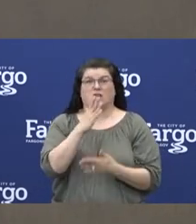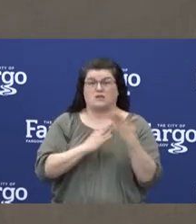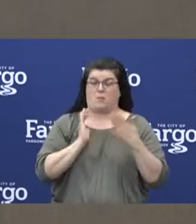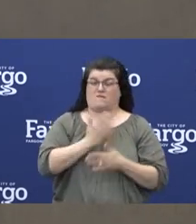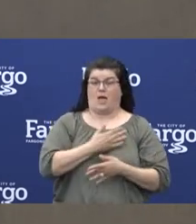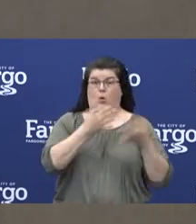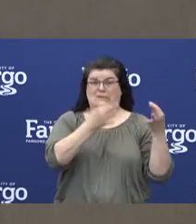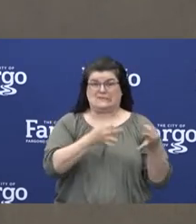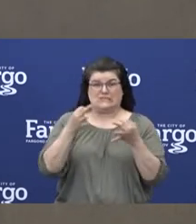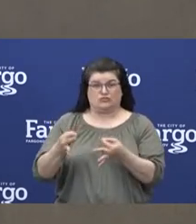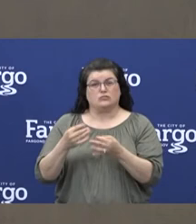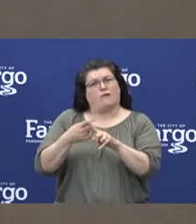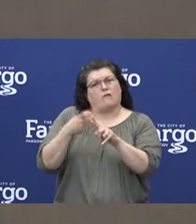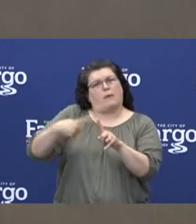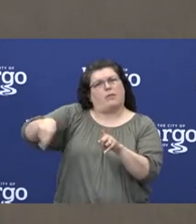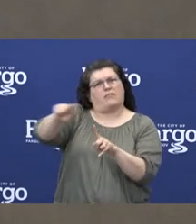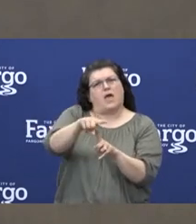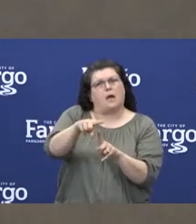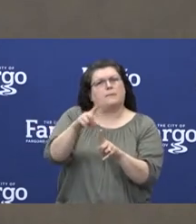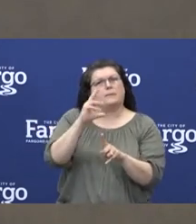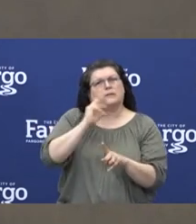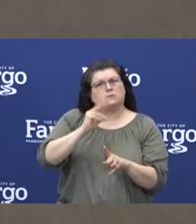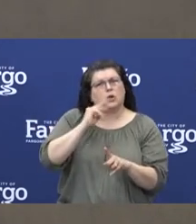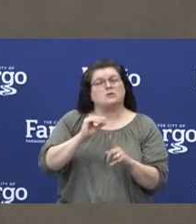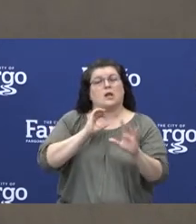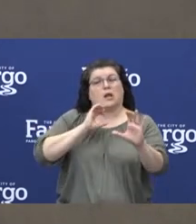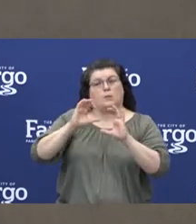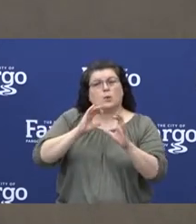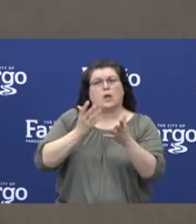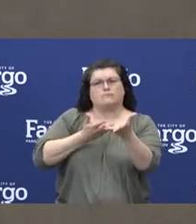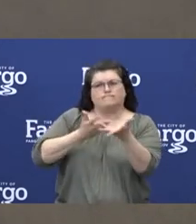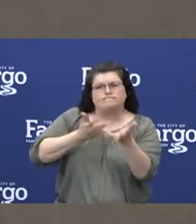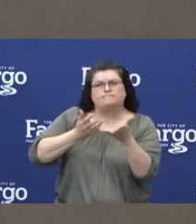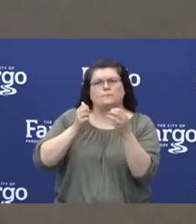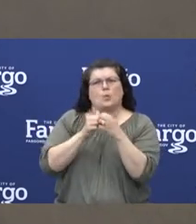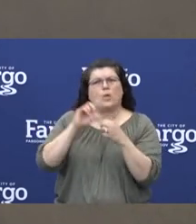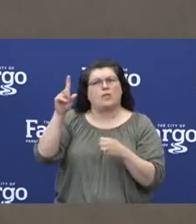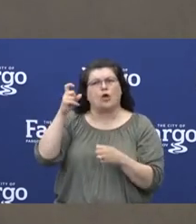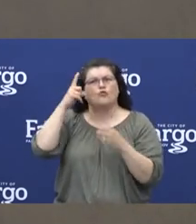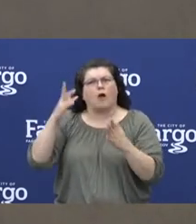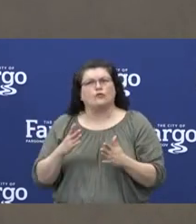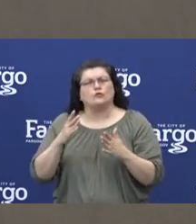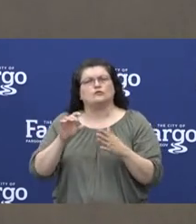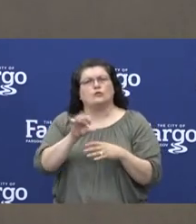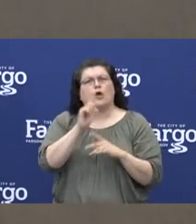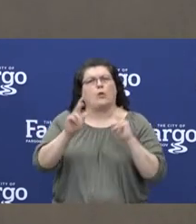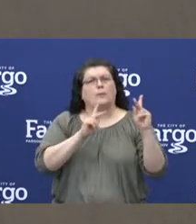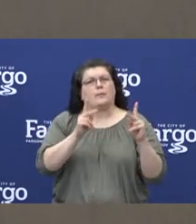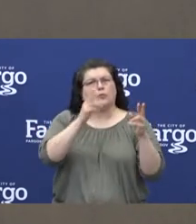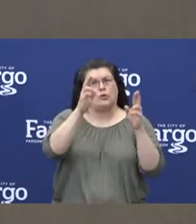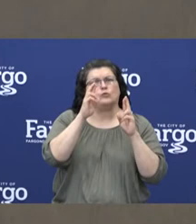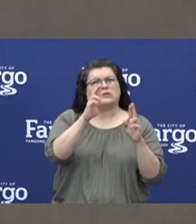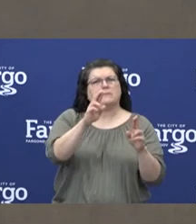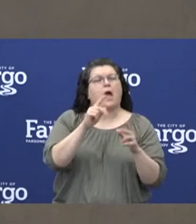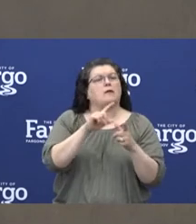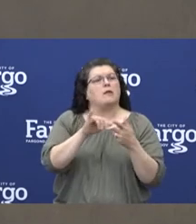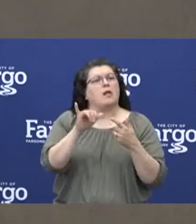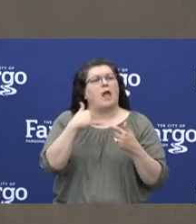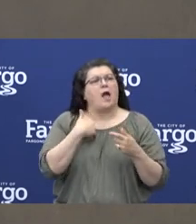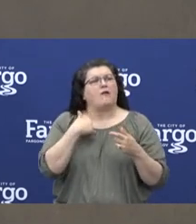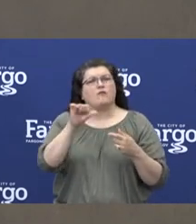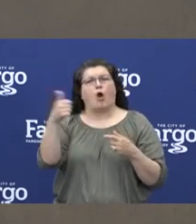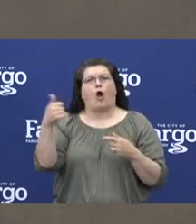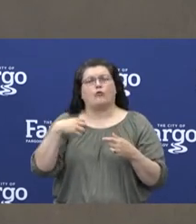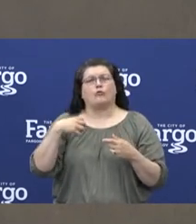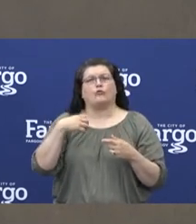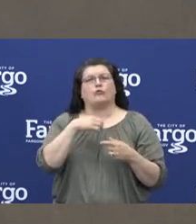process on communicating with our respective governors and our other respected elected officials and